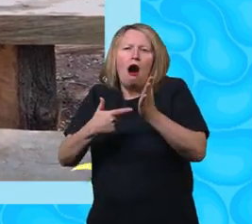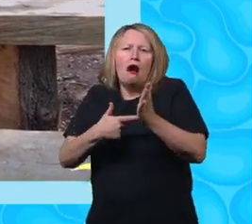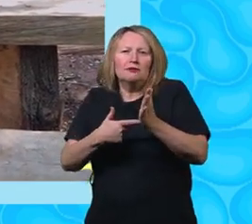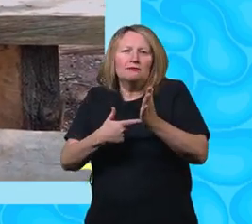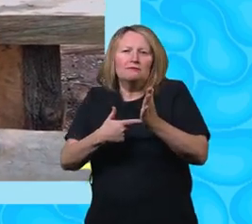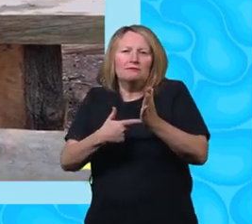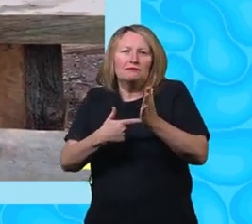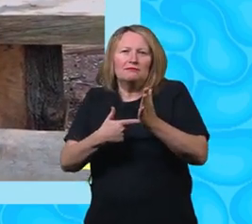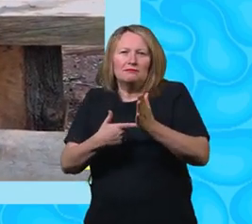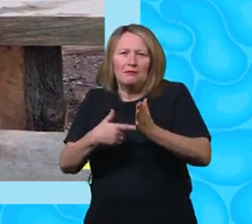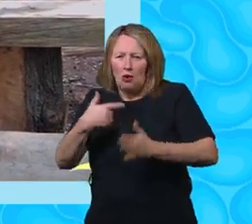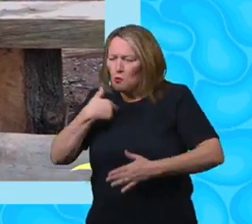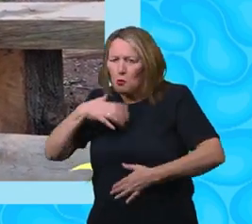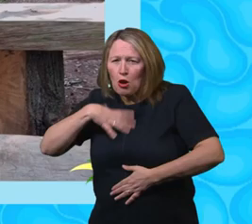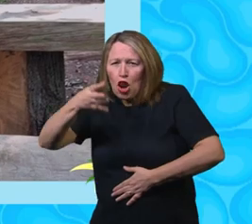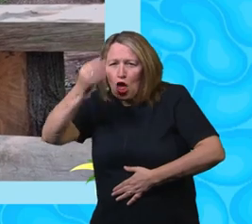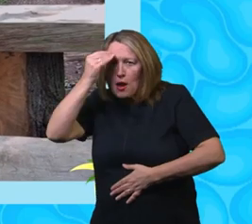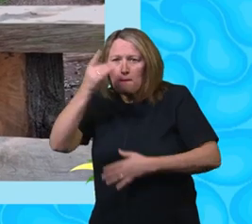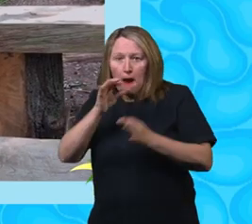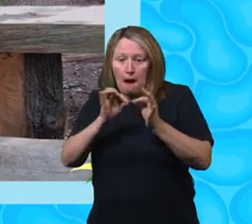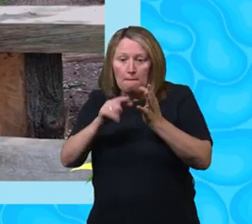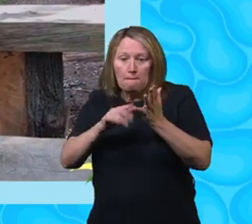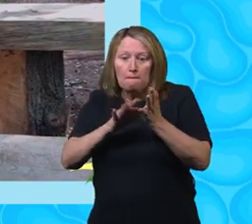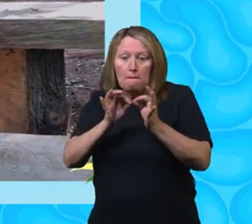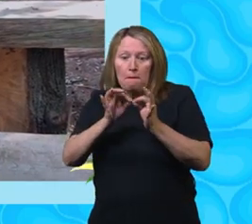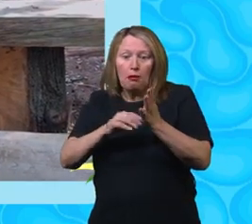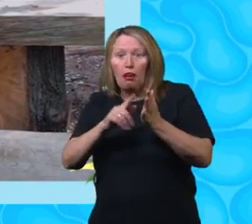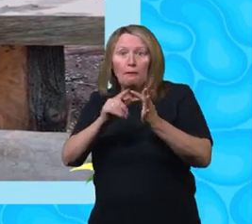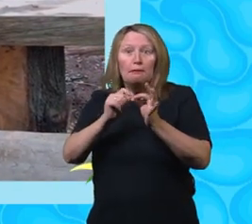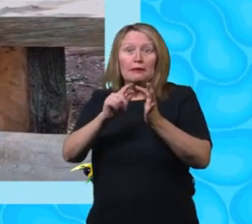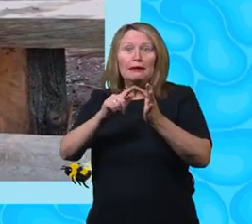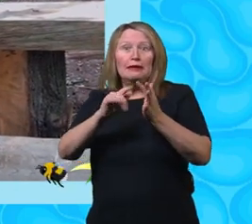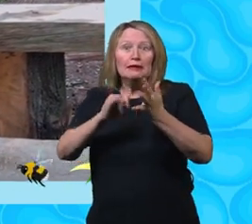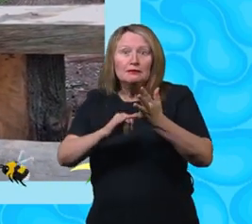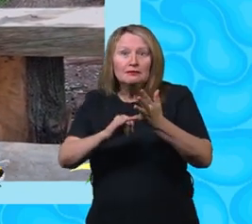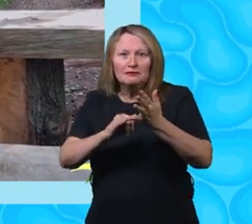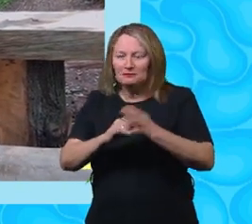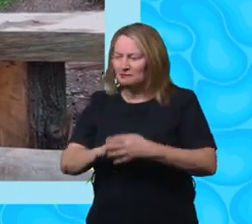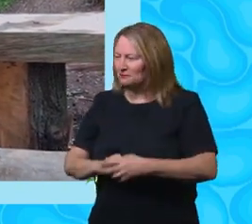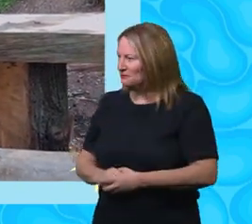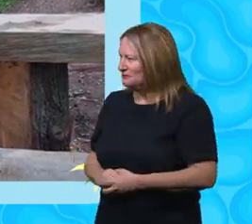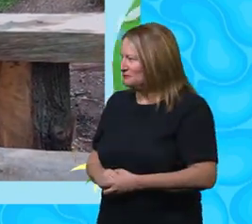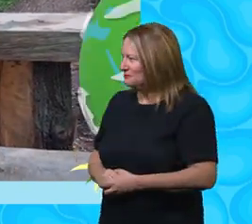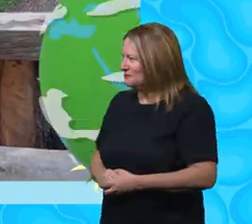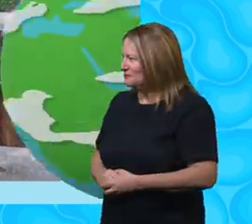Armed. And I want to learn about bumblebees.